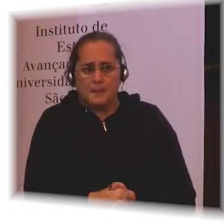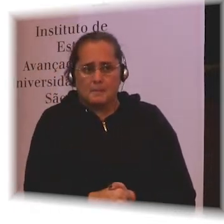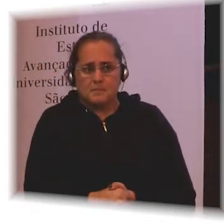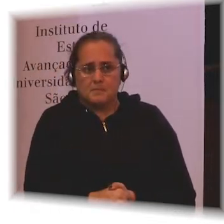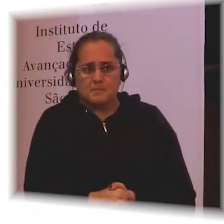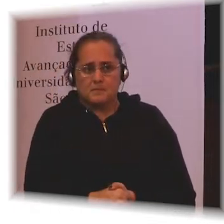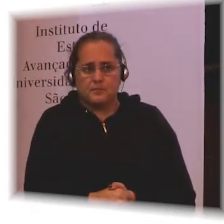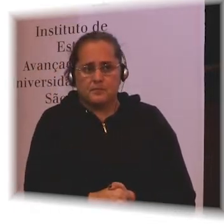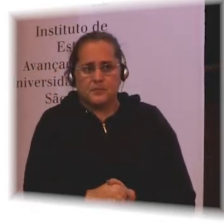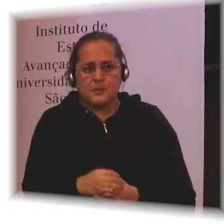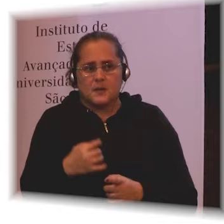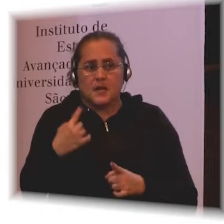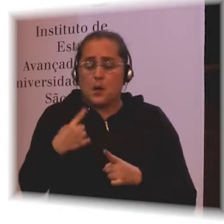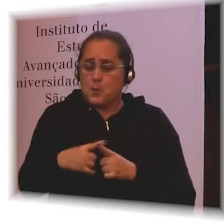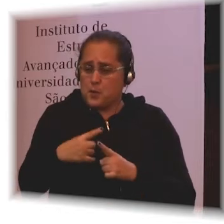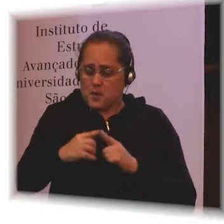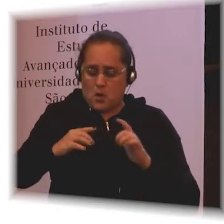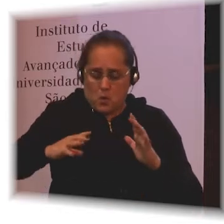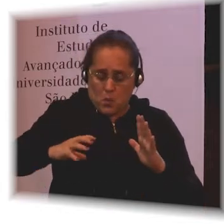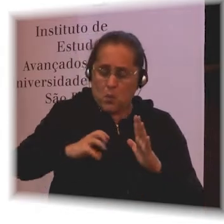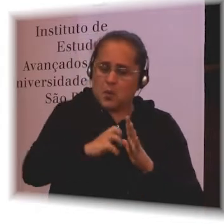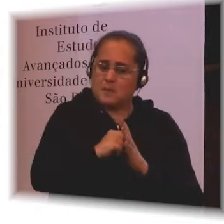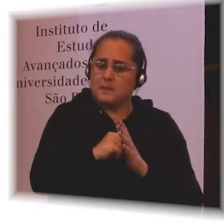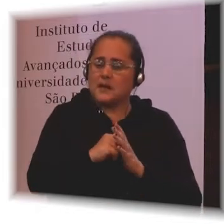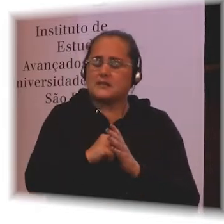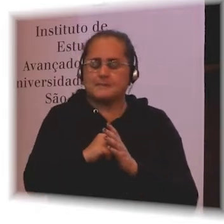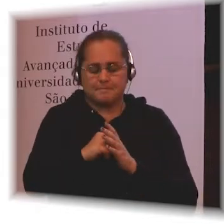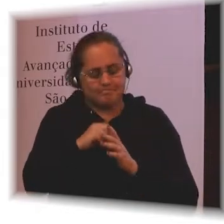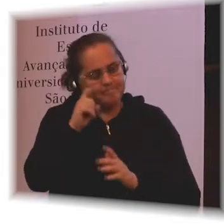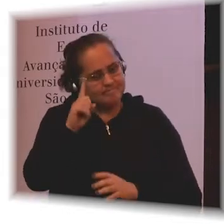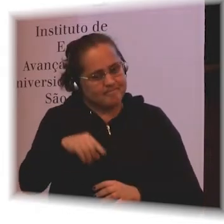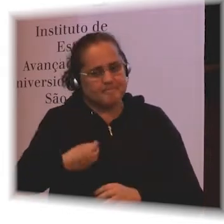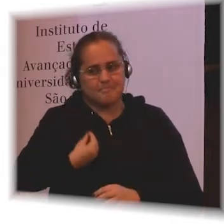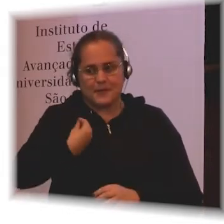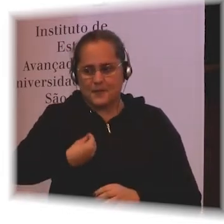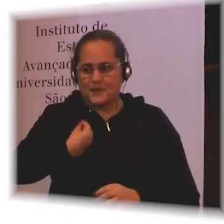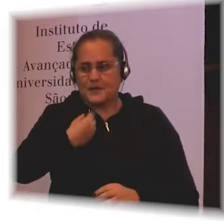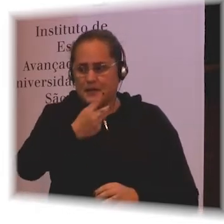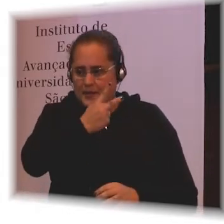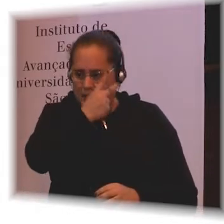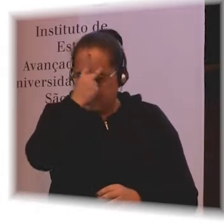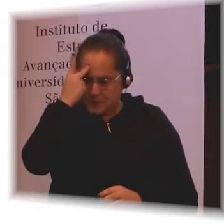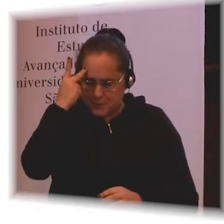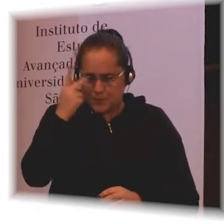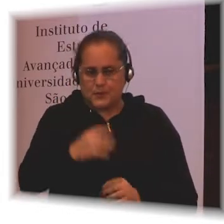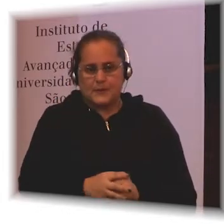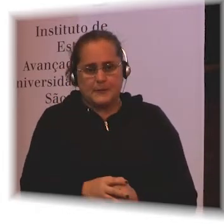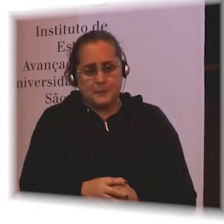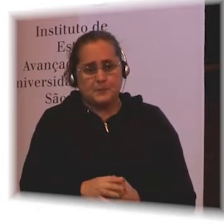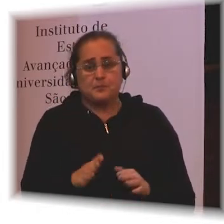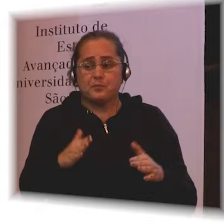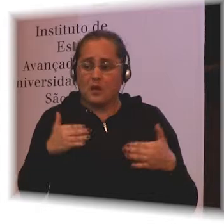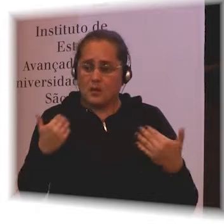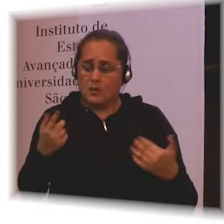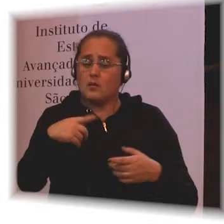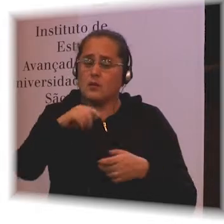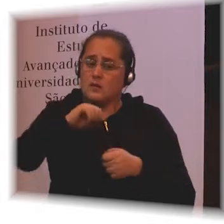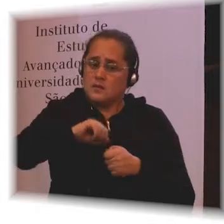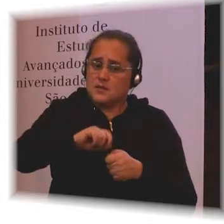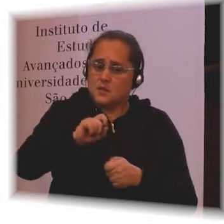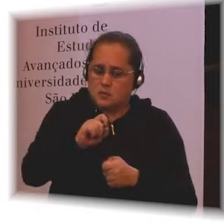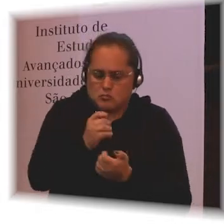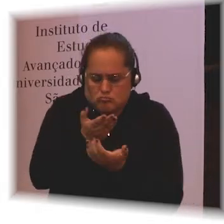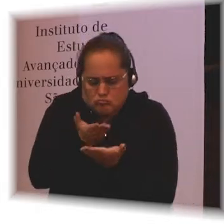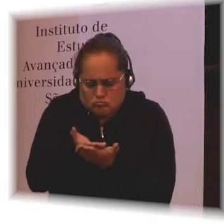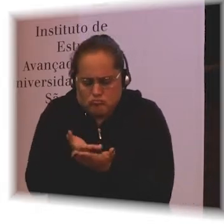big impact of disability in people's lives. So we did one study with Plan International. Plan International